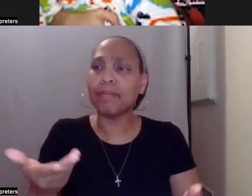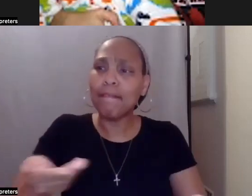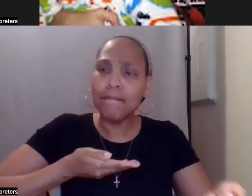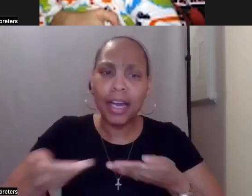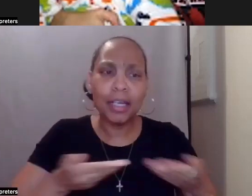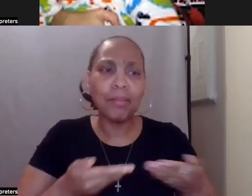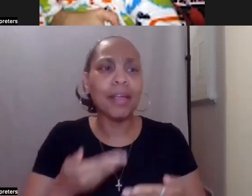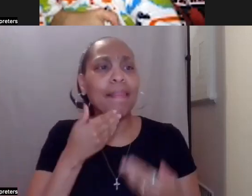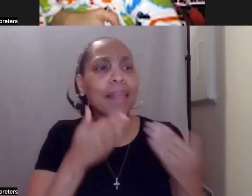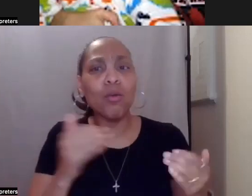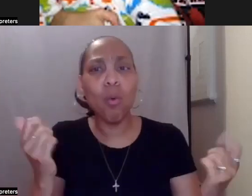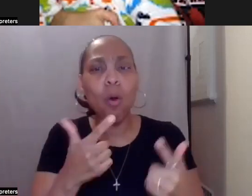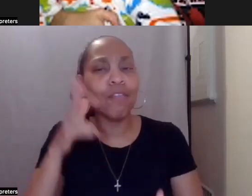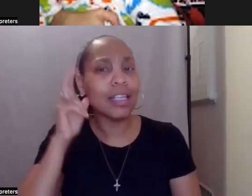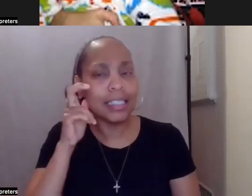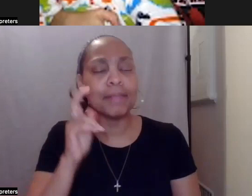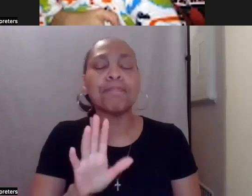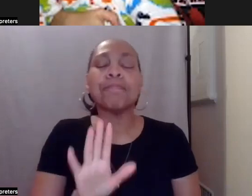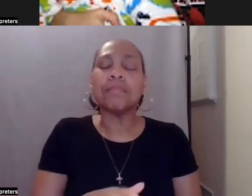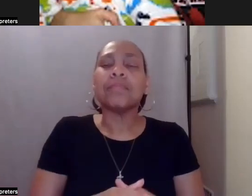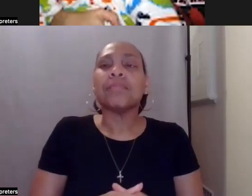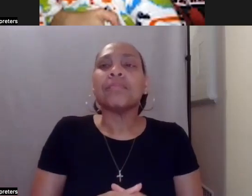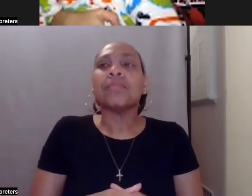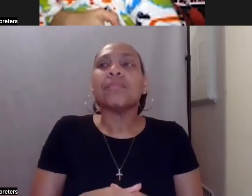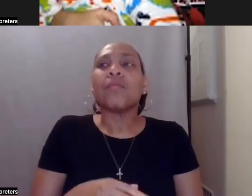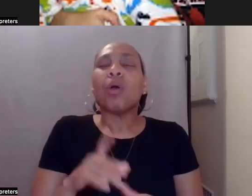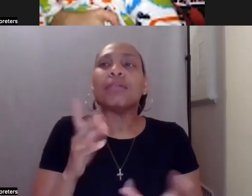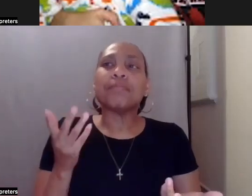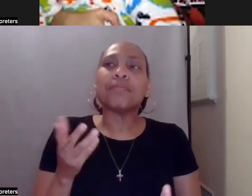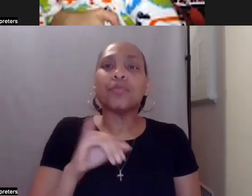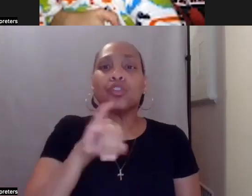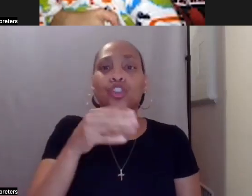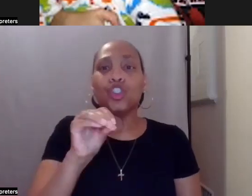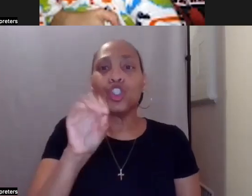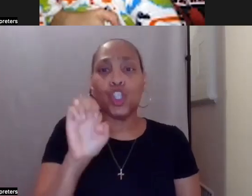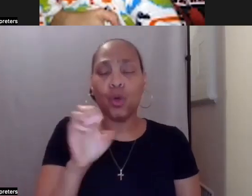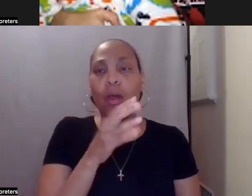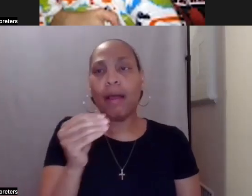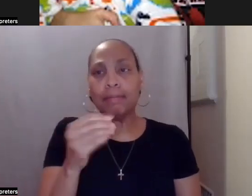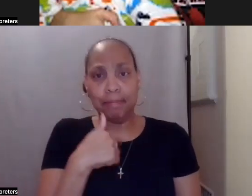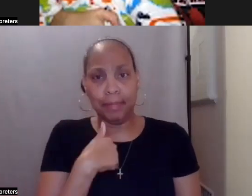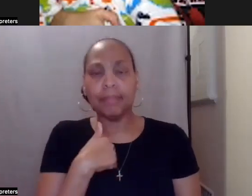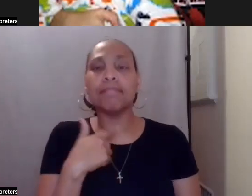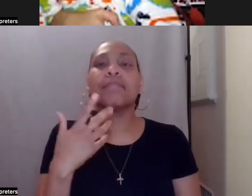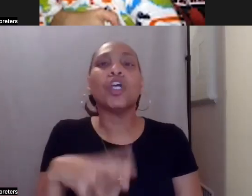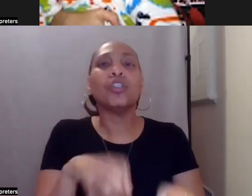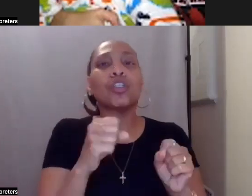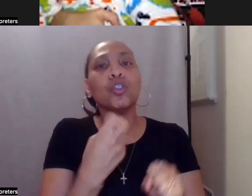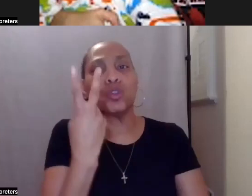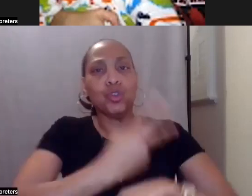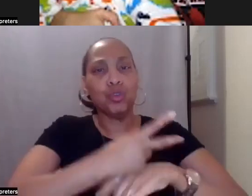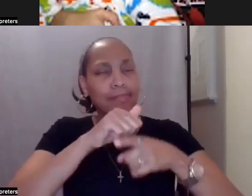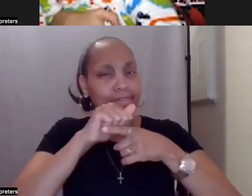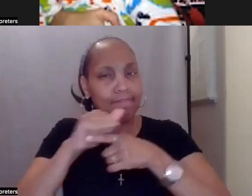It wasn't until Joe and I took a two-day training on person-centered thinking and planning that I really